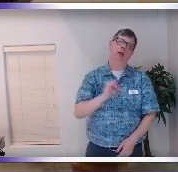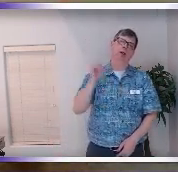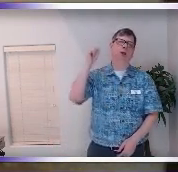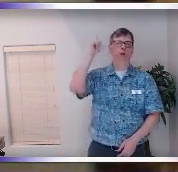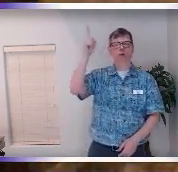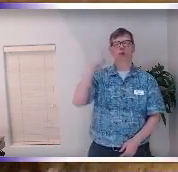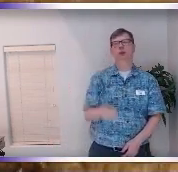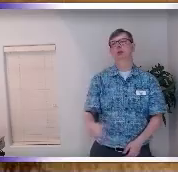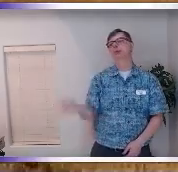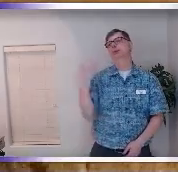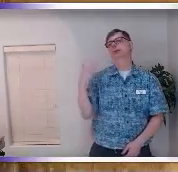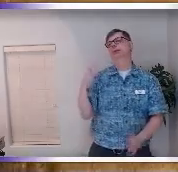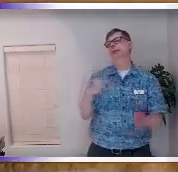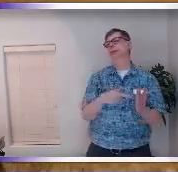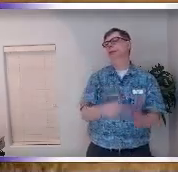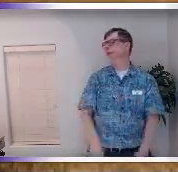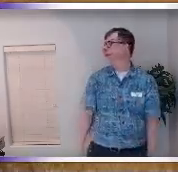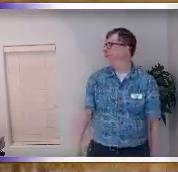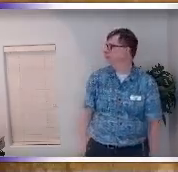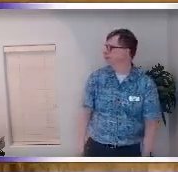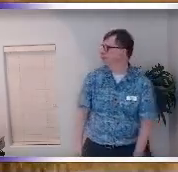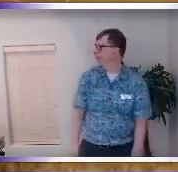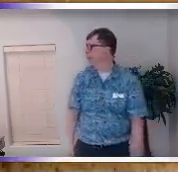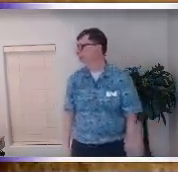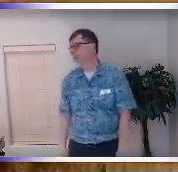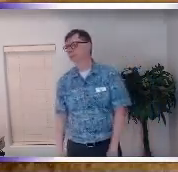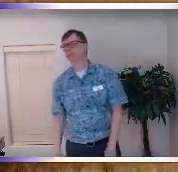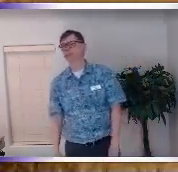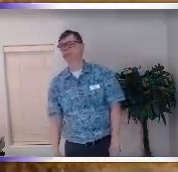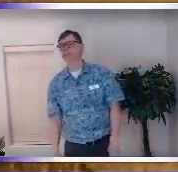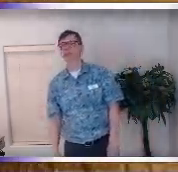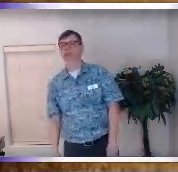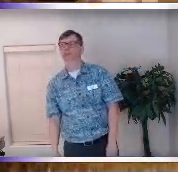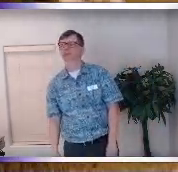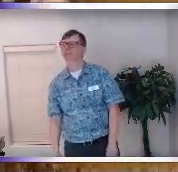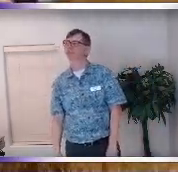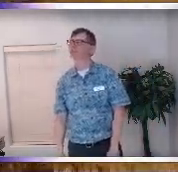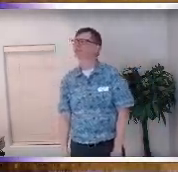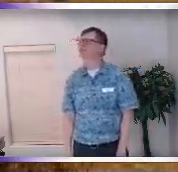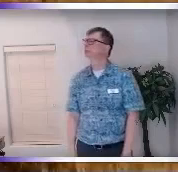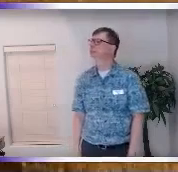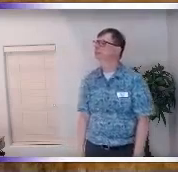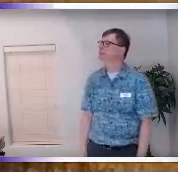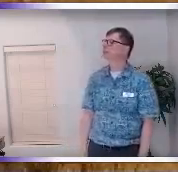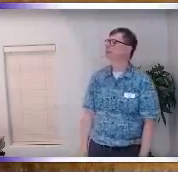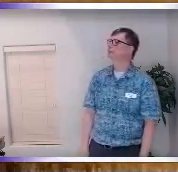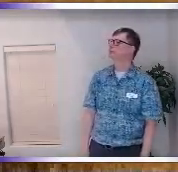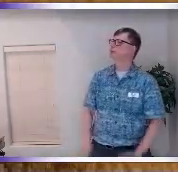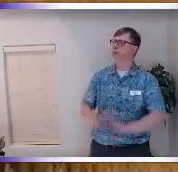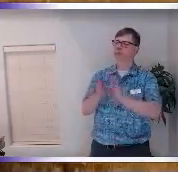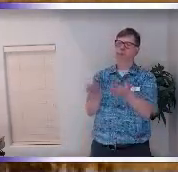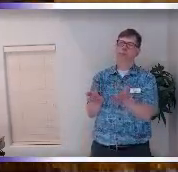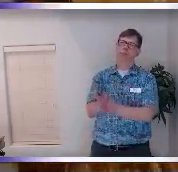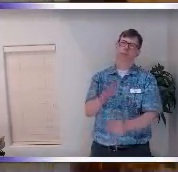I've been there shall I sit with you instead of trying to fix with you so I'm gonna end with the story about my mom um because